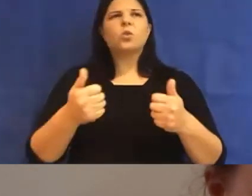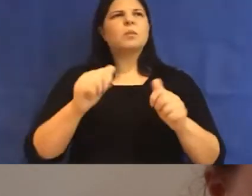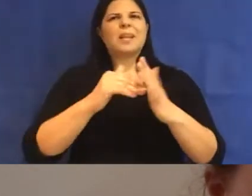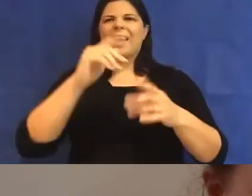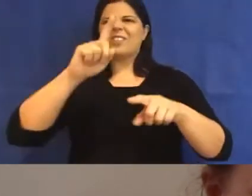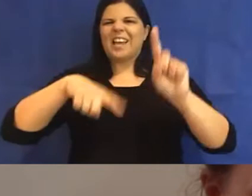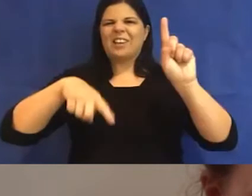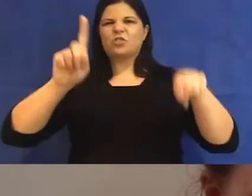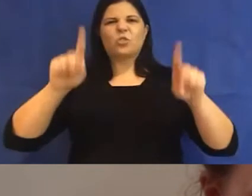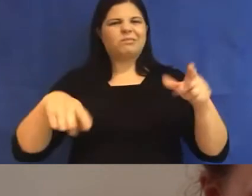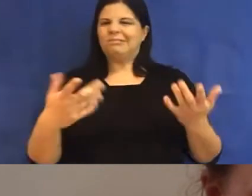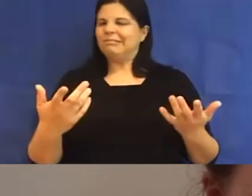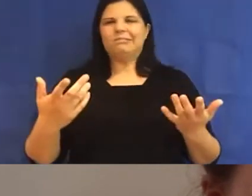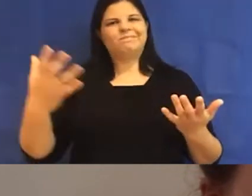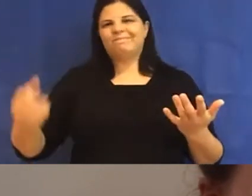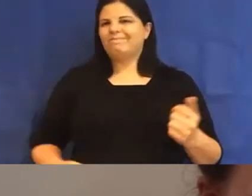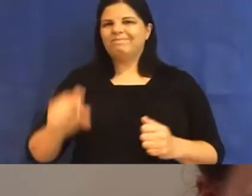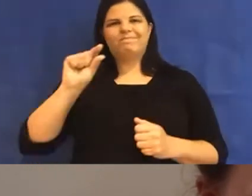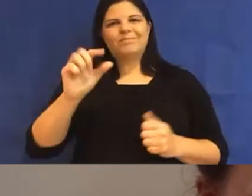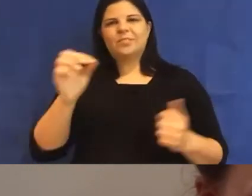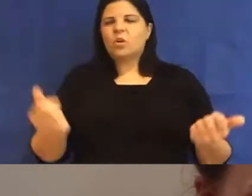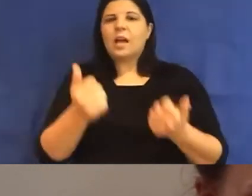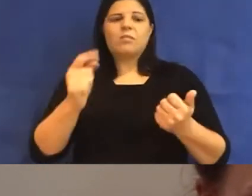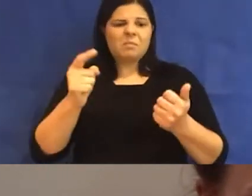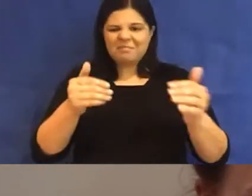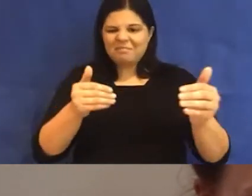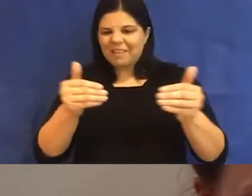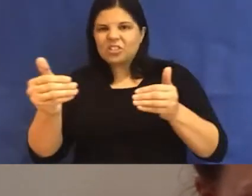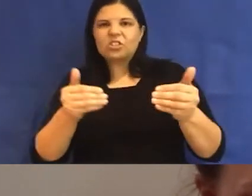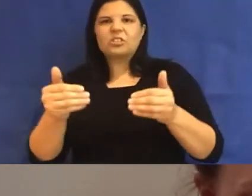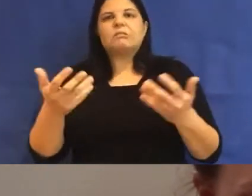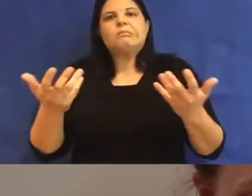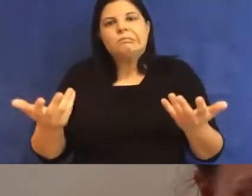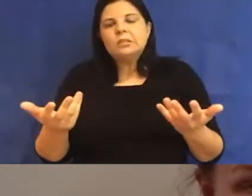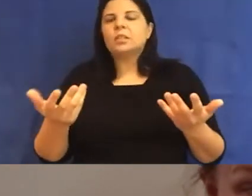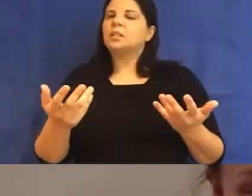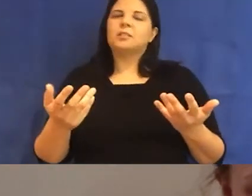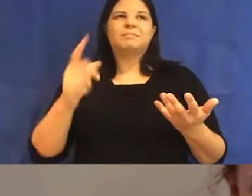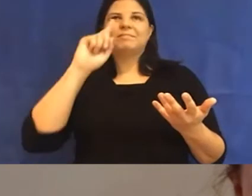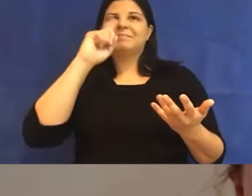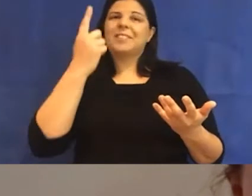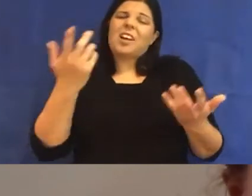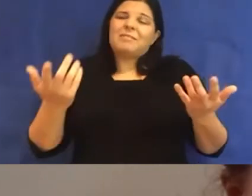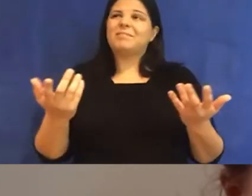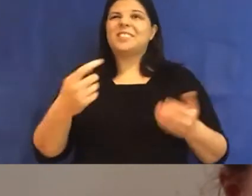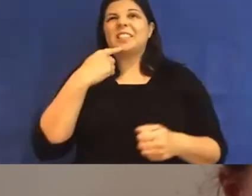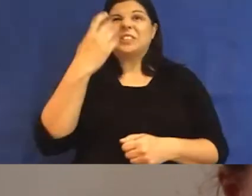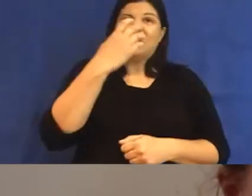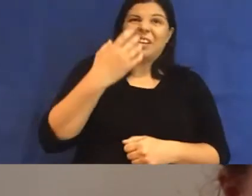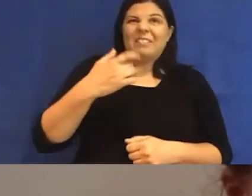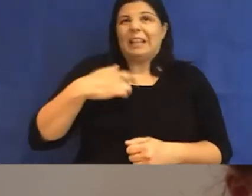and underpaid. But, restricted by tight budgets, they are rarely able to do anything except apologise a little guiltily.